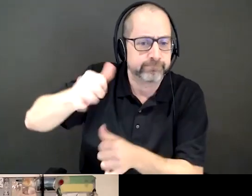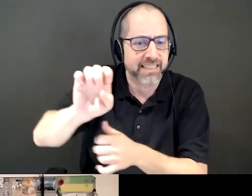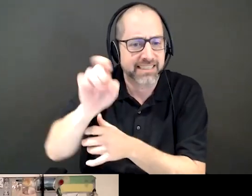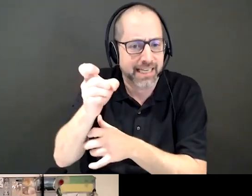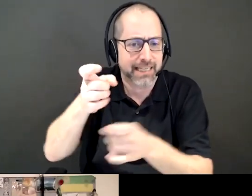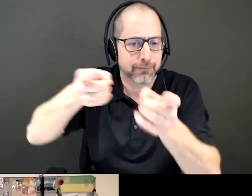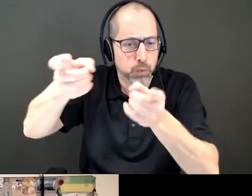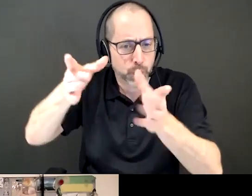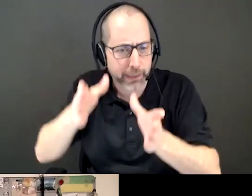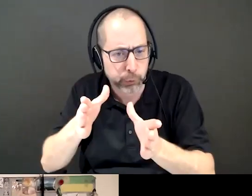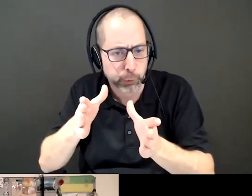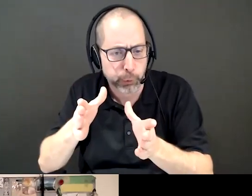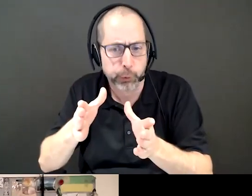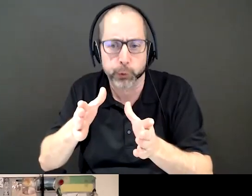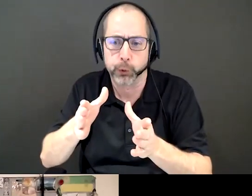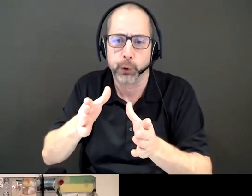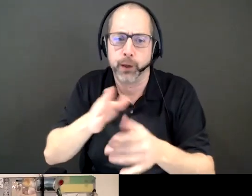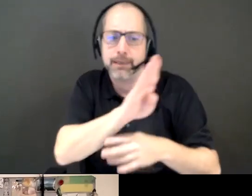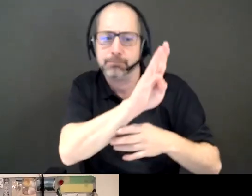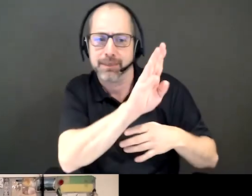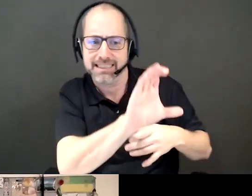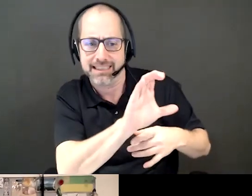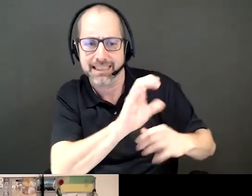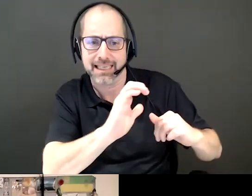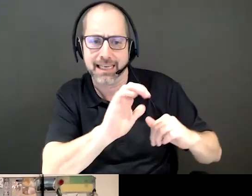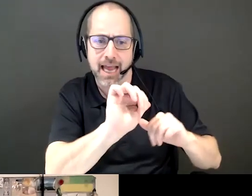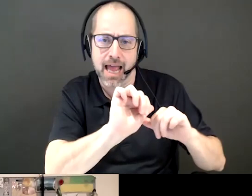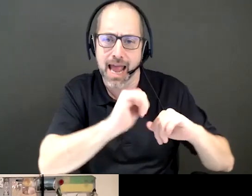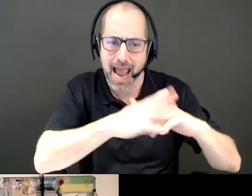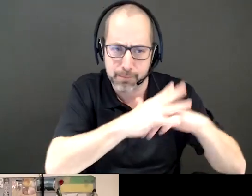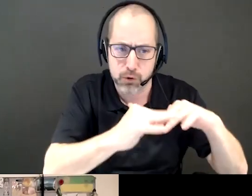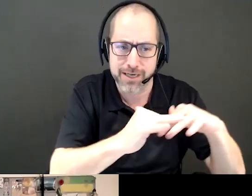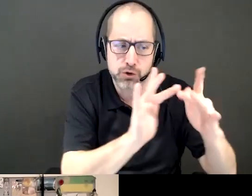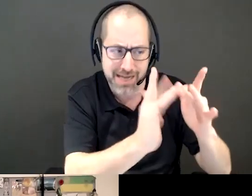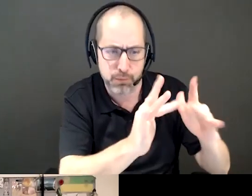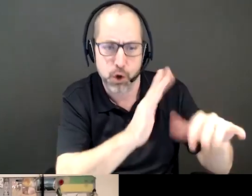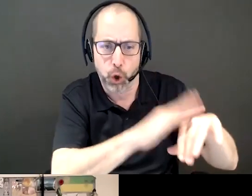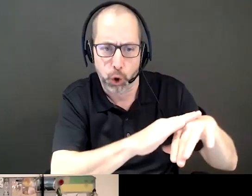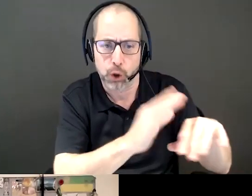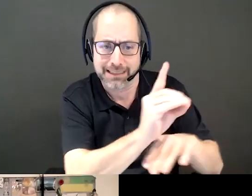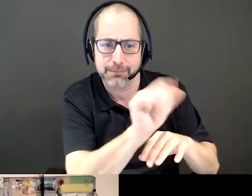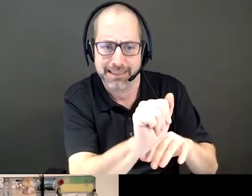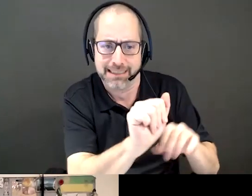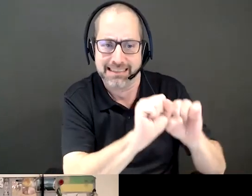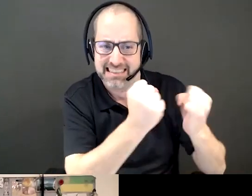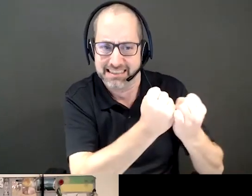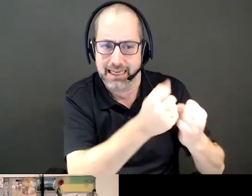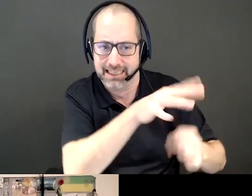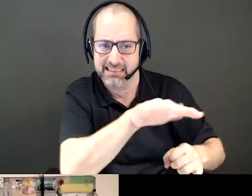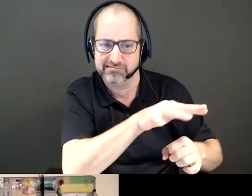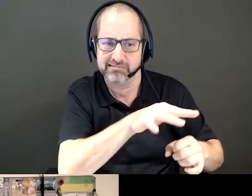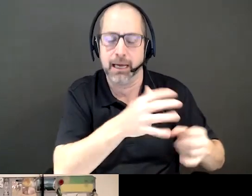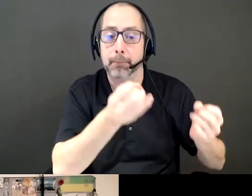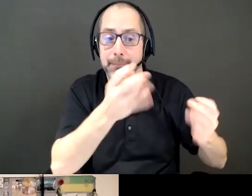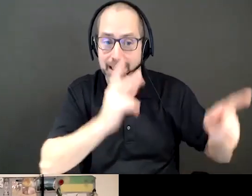of the British Columbia Aboriginal Network on Disability Society, lovingly known by